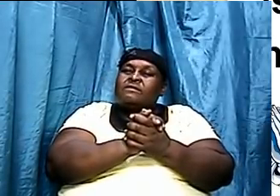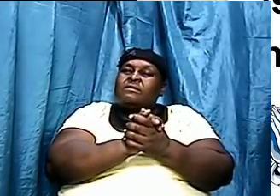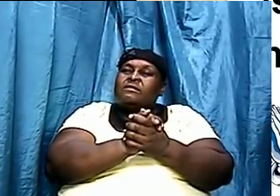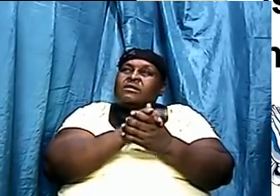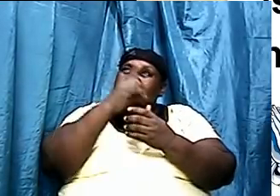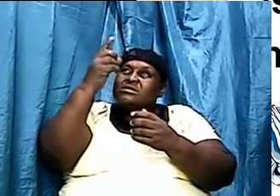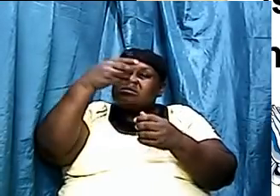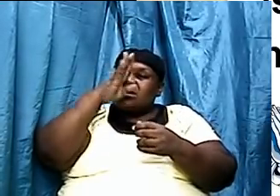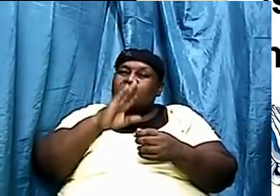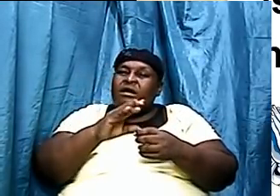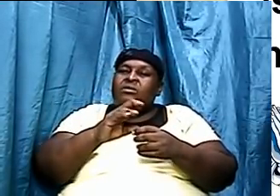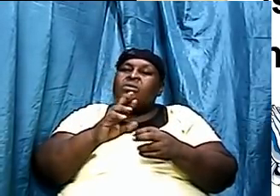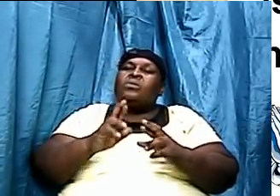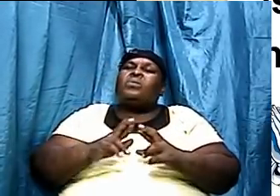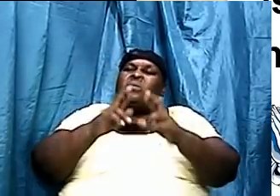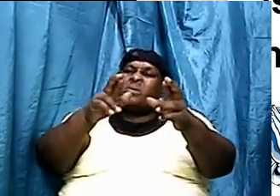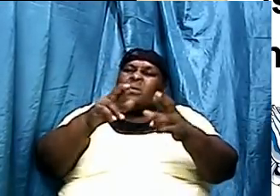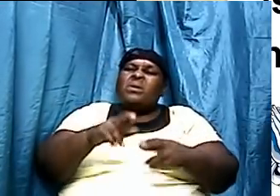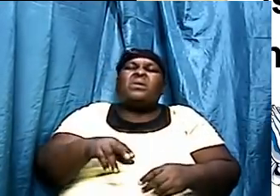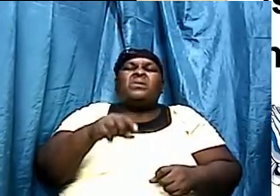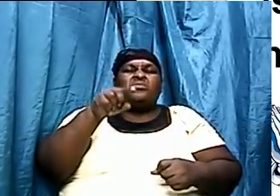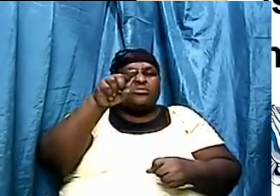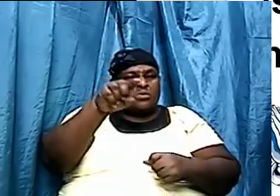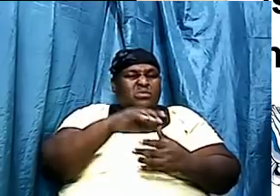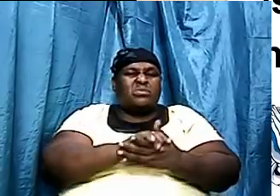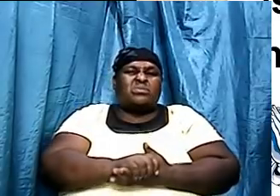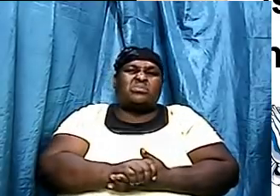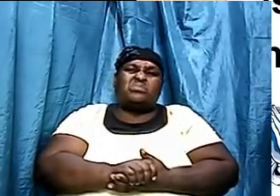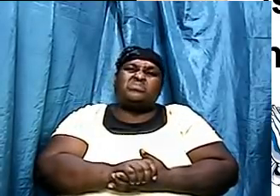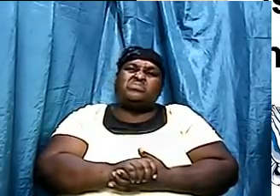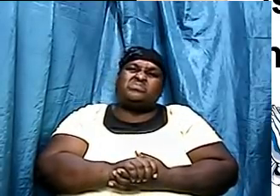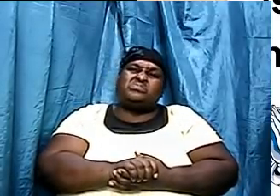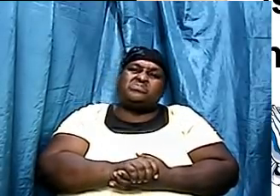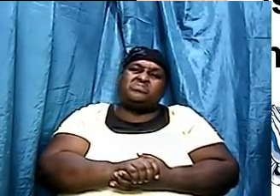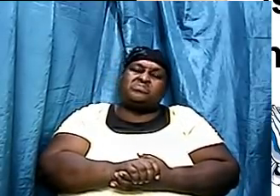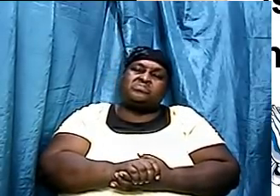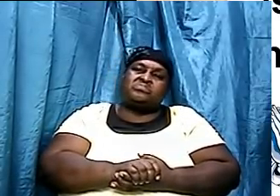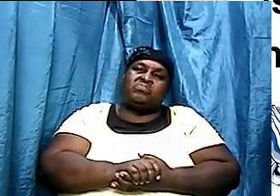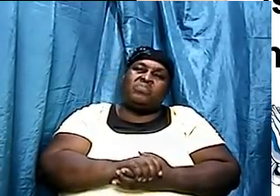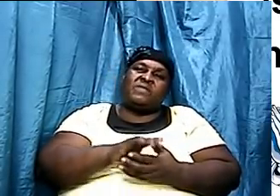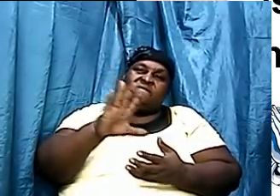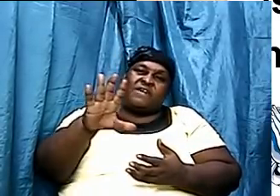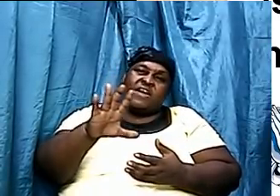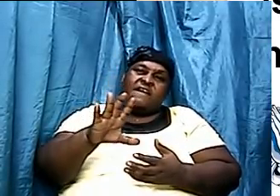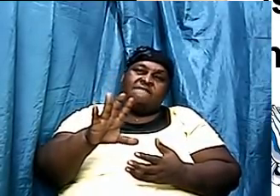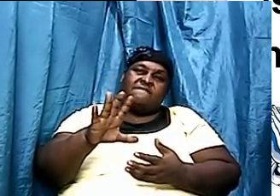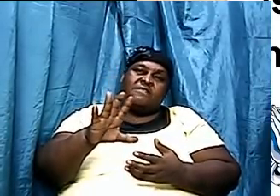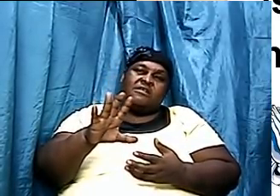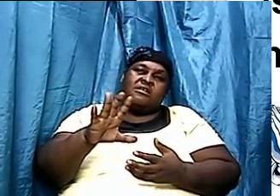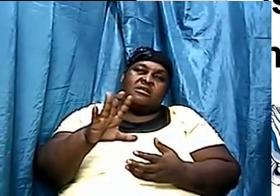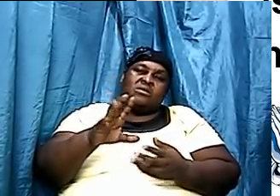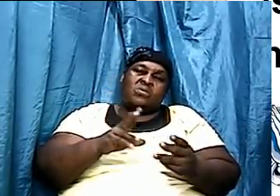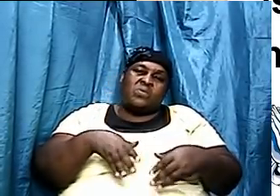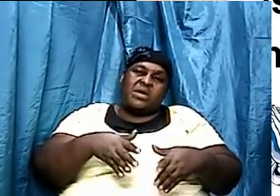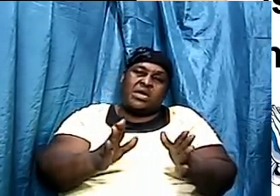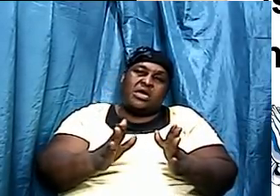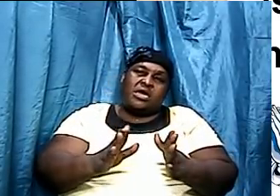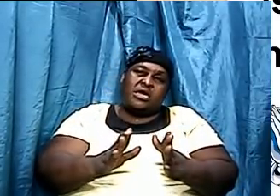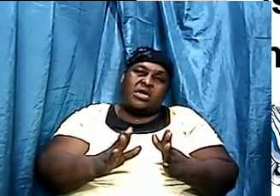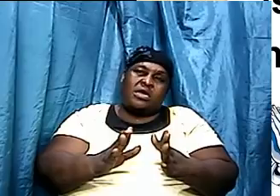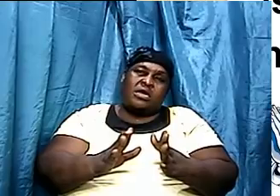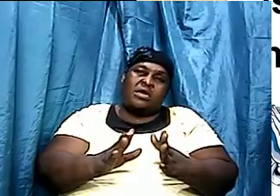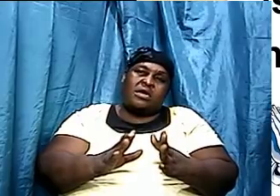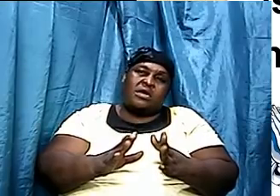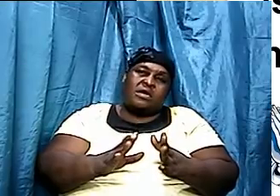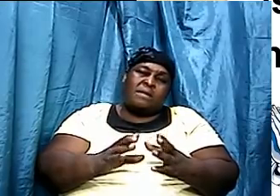Tonight, we are going to look at five areas in science where men had it wrong from centuries. For many years, men